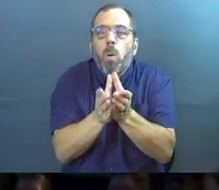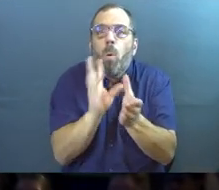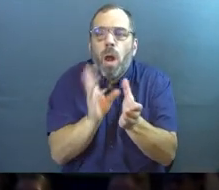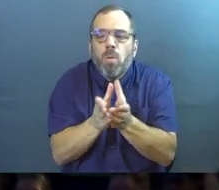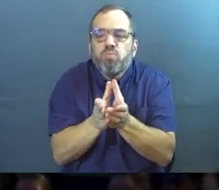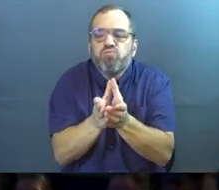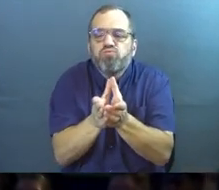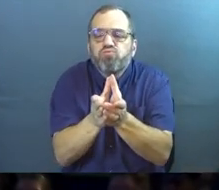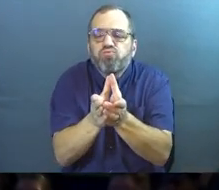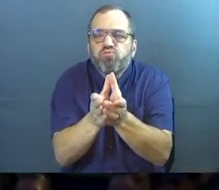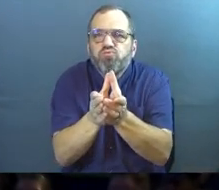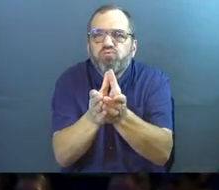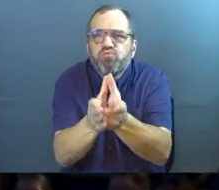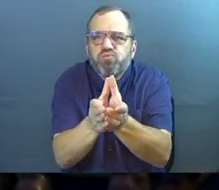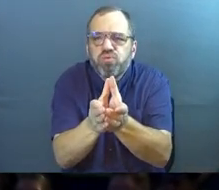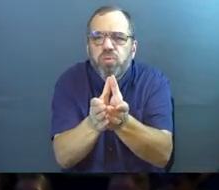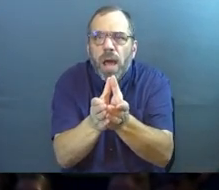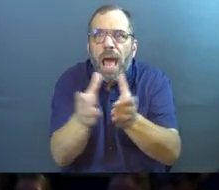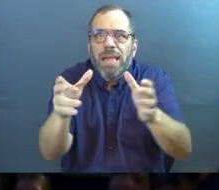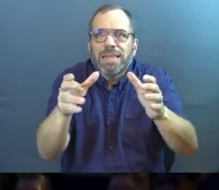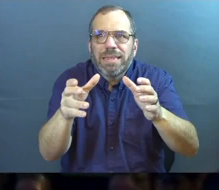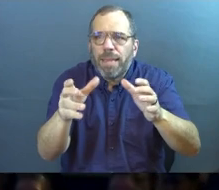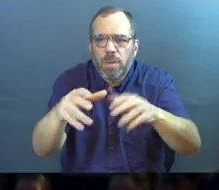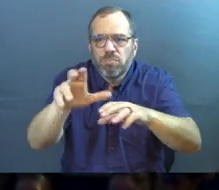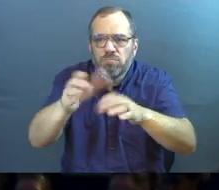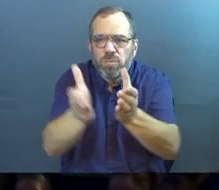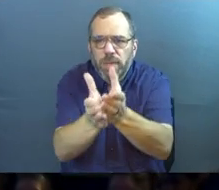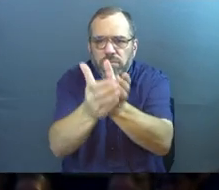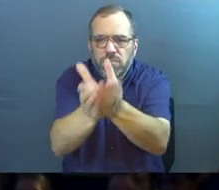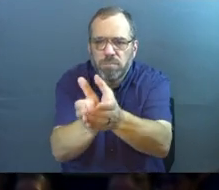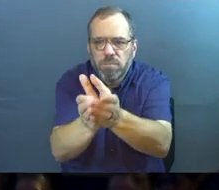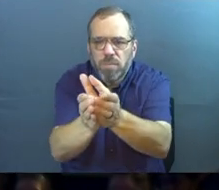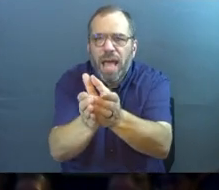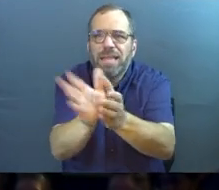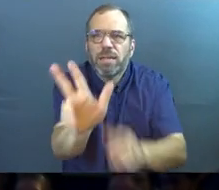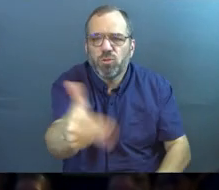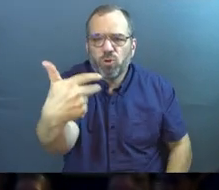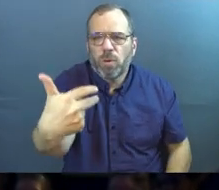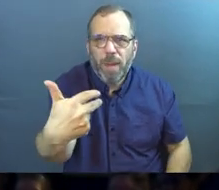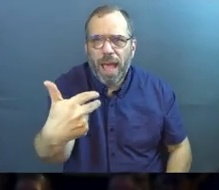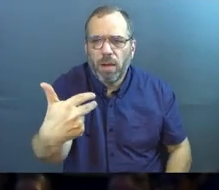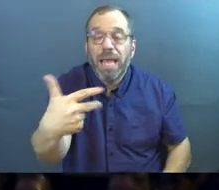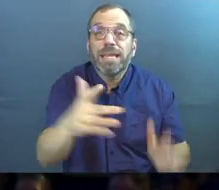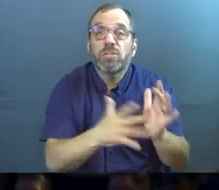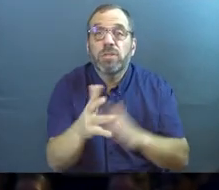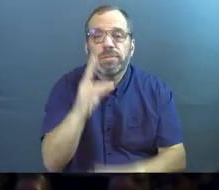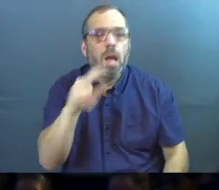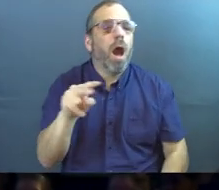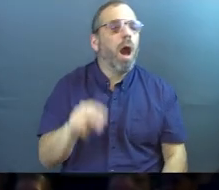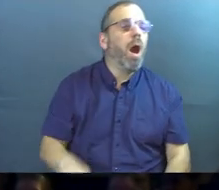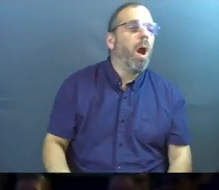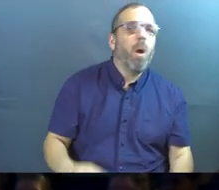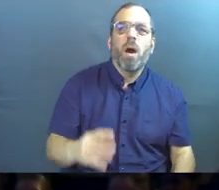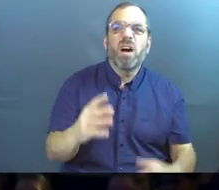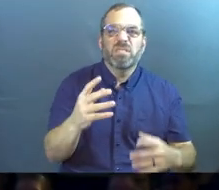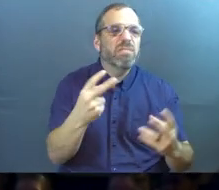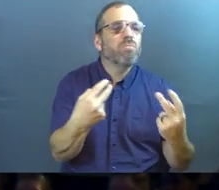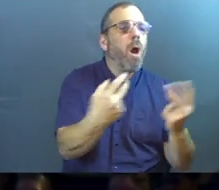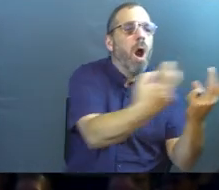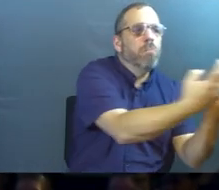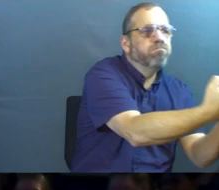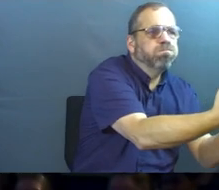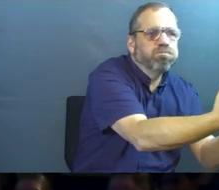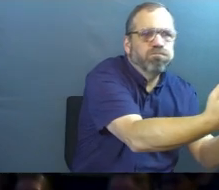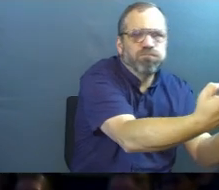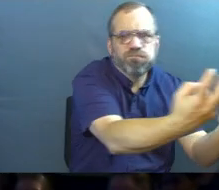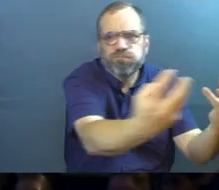the water just a little bit. But they must have set down anchor, and then Jesus is able to see everybody that's lined up on the shore. And